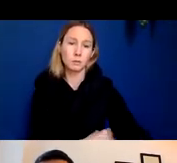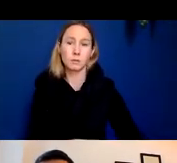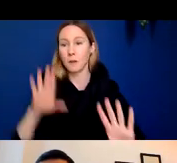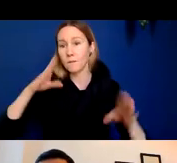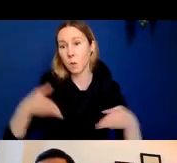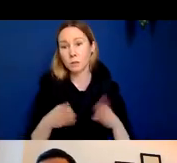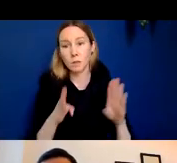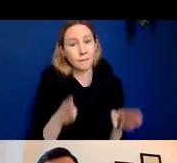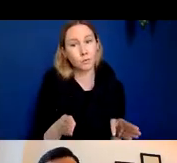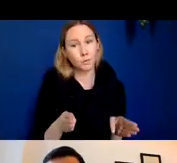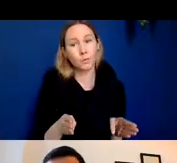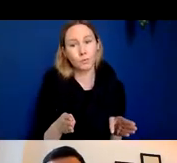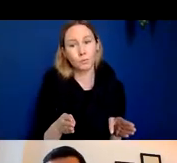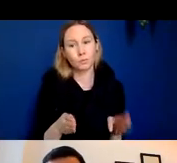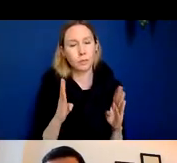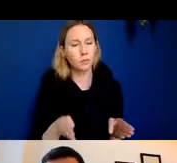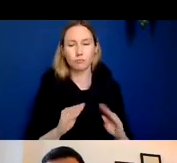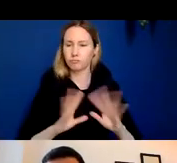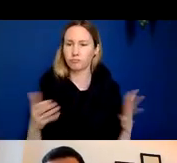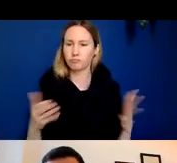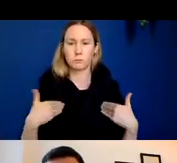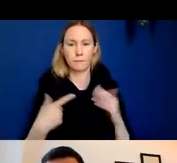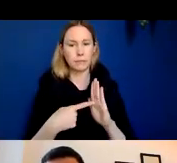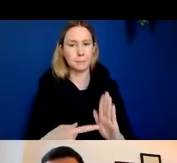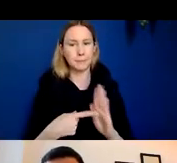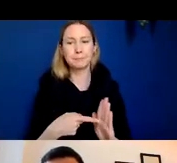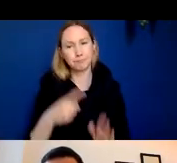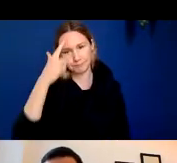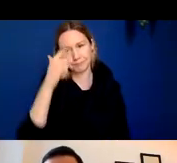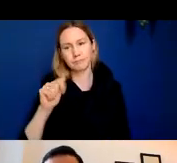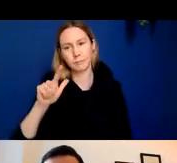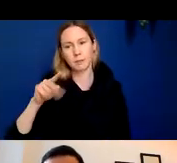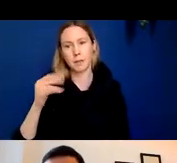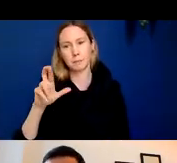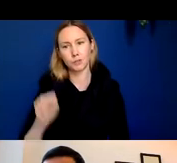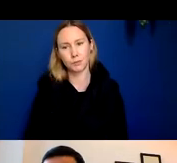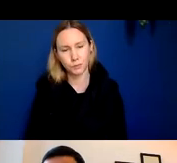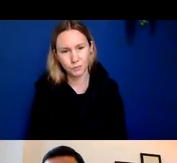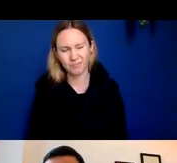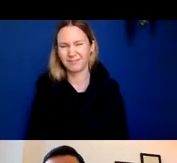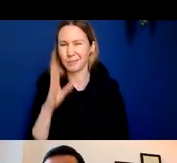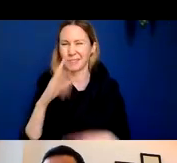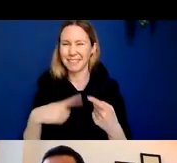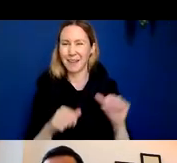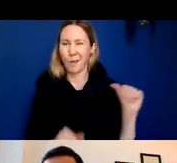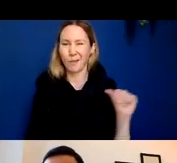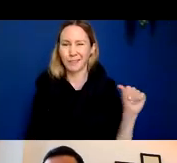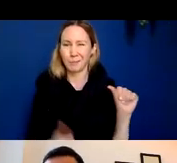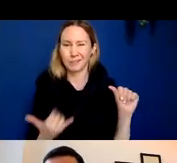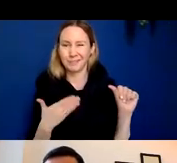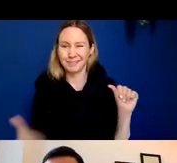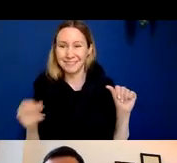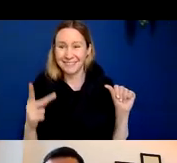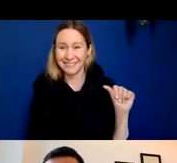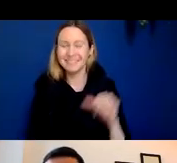individuals who clearly had the symptomatology of Alzheimer's disease. But now with these biomarkers, you can push further